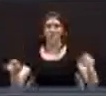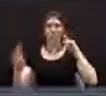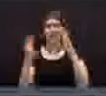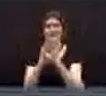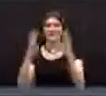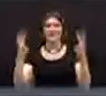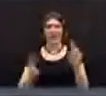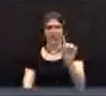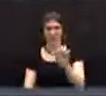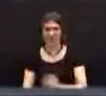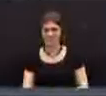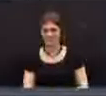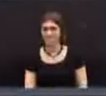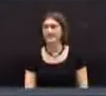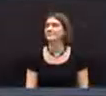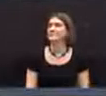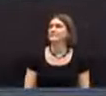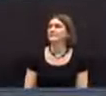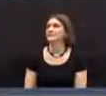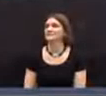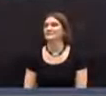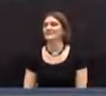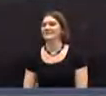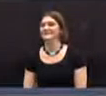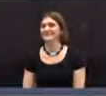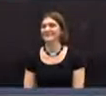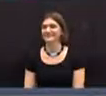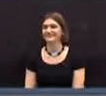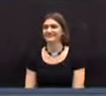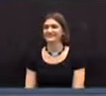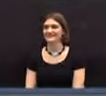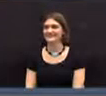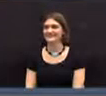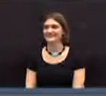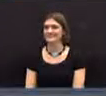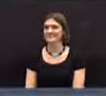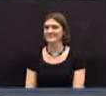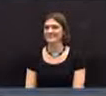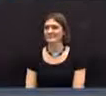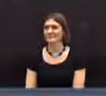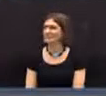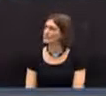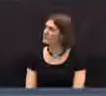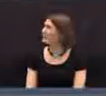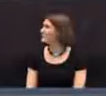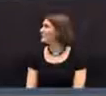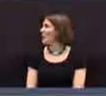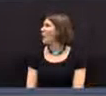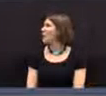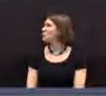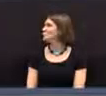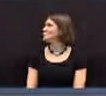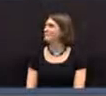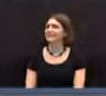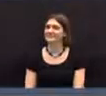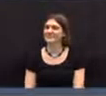division here in just a sec. Who do we have as counters? Okay. Okay.